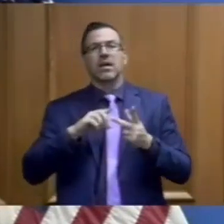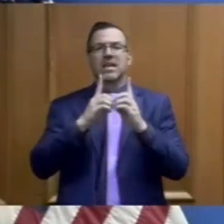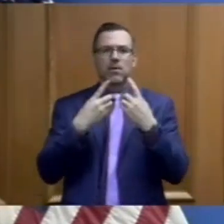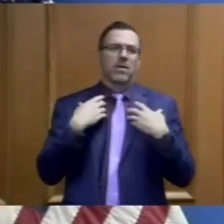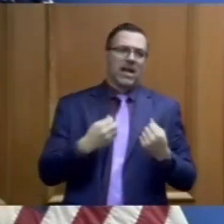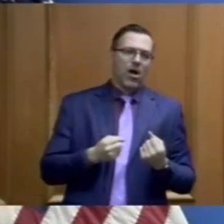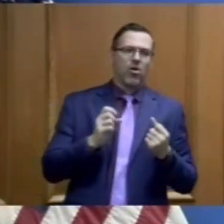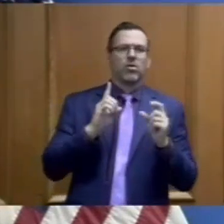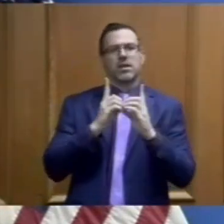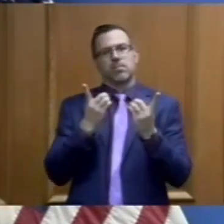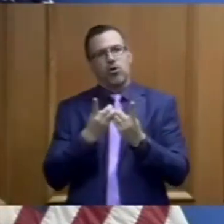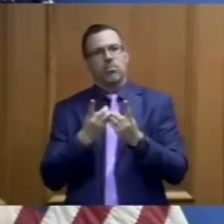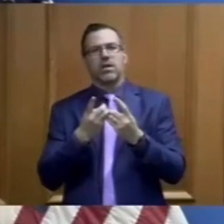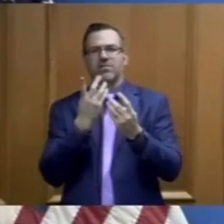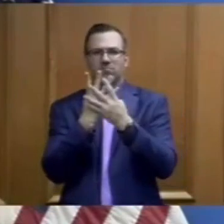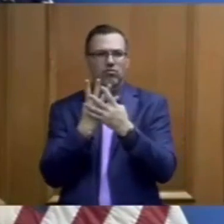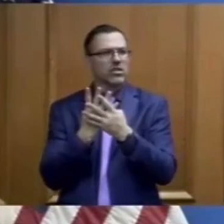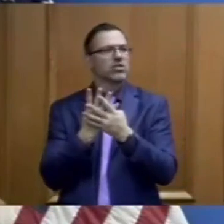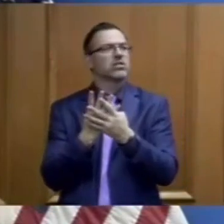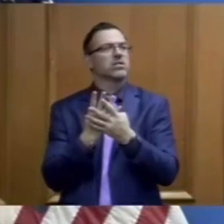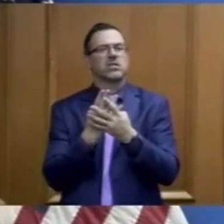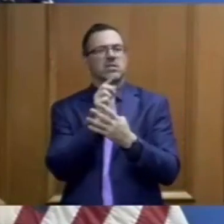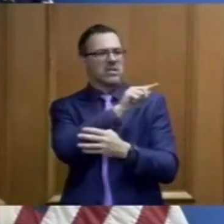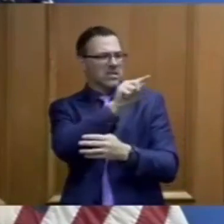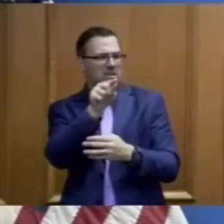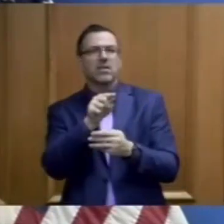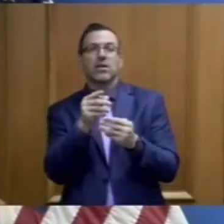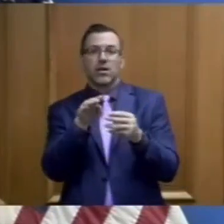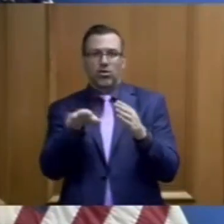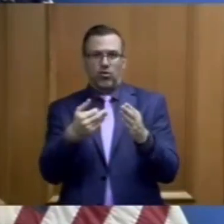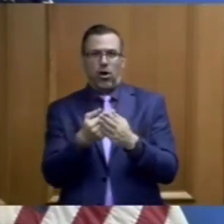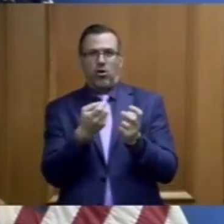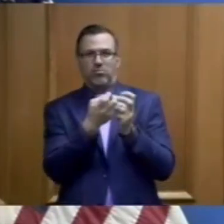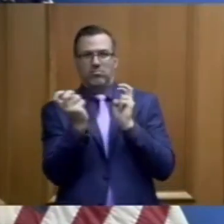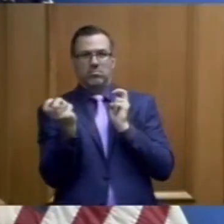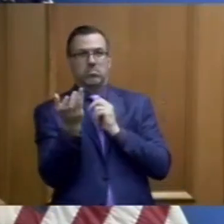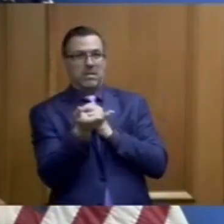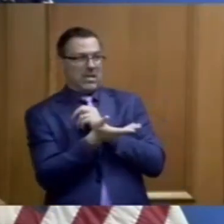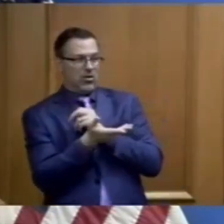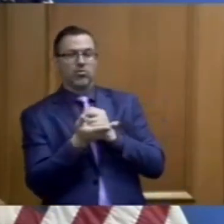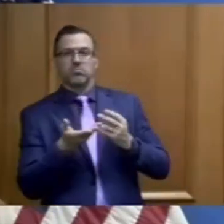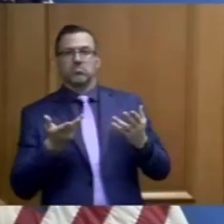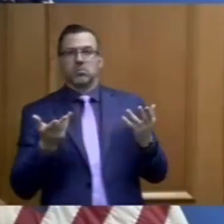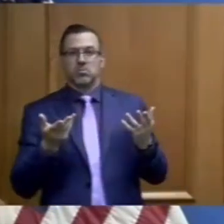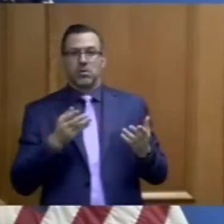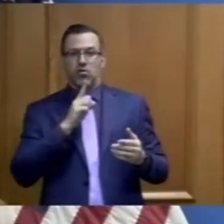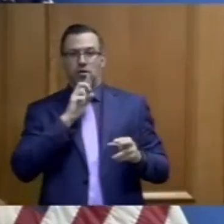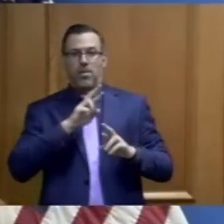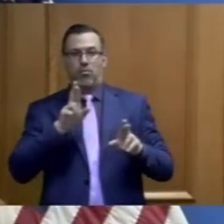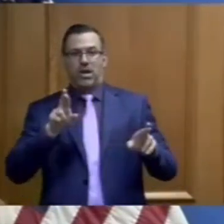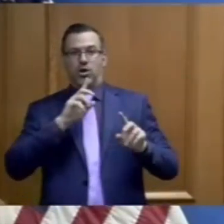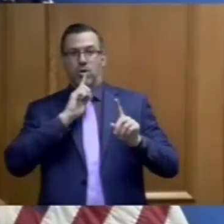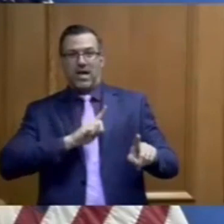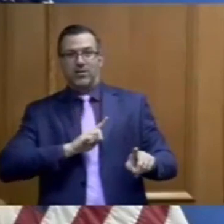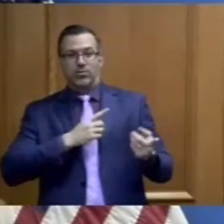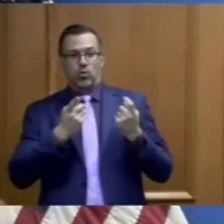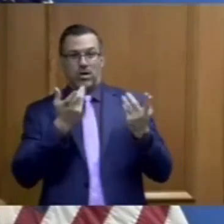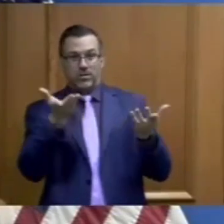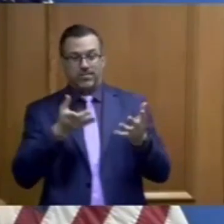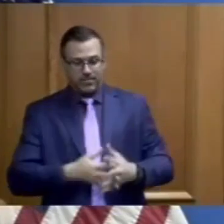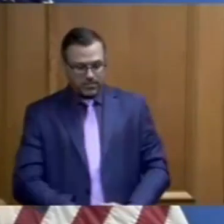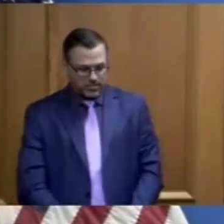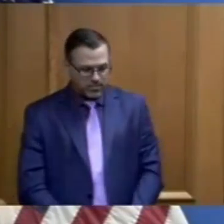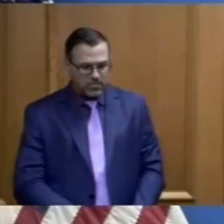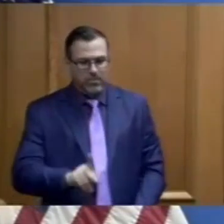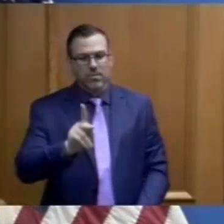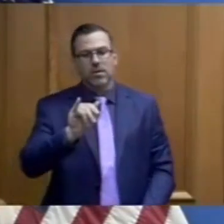of Health, Department of Corrections. So lots of folks here to answer any questions you might have. Happy to take your questions. Thank you, Governor. First